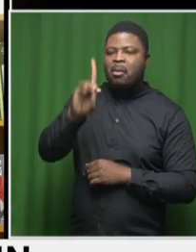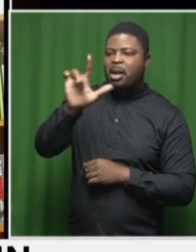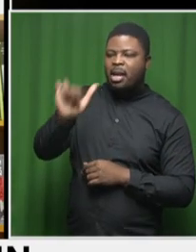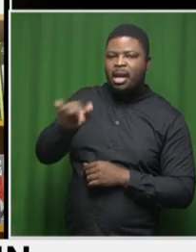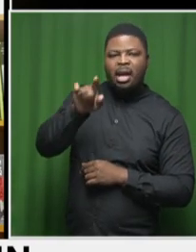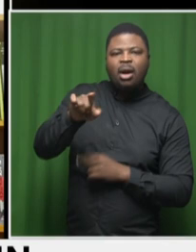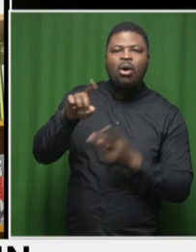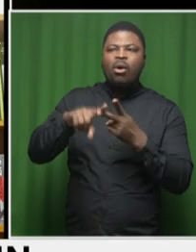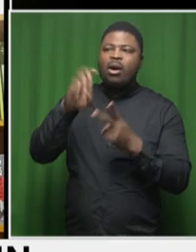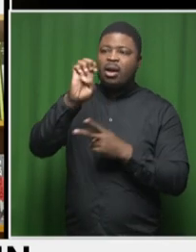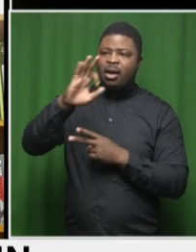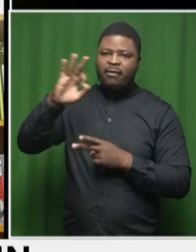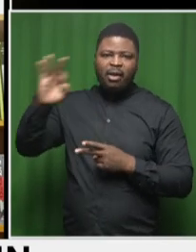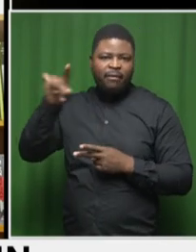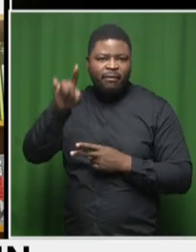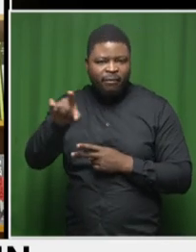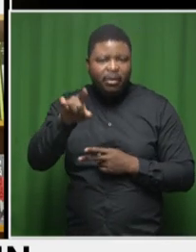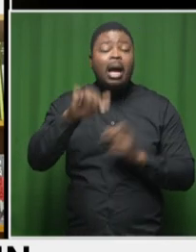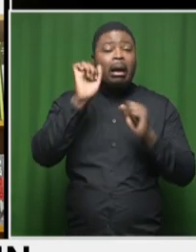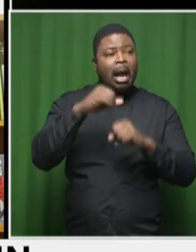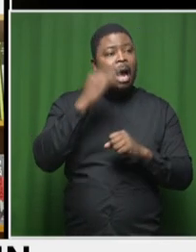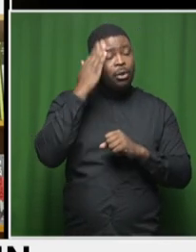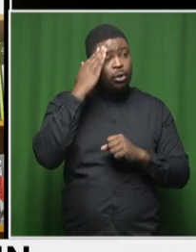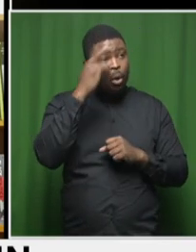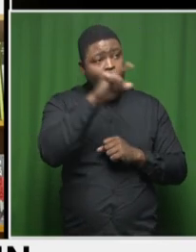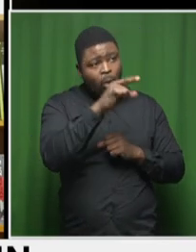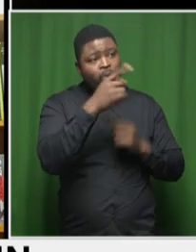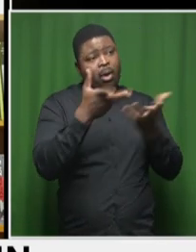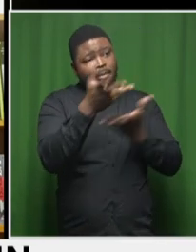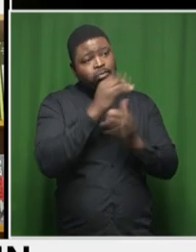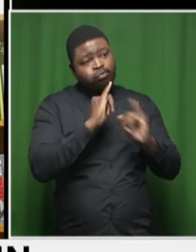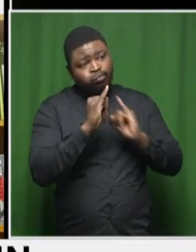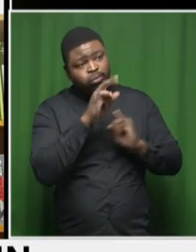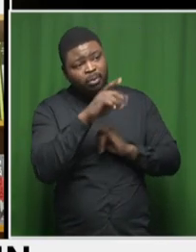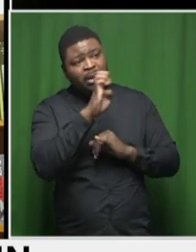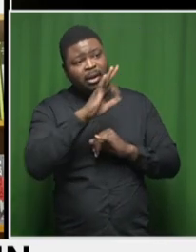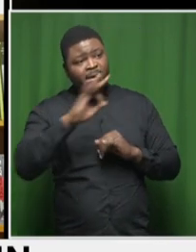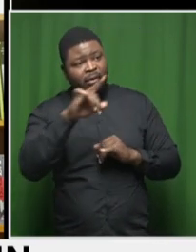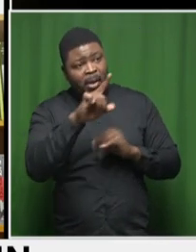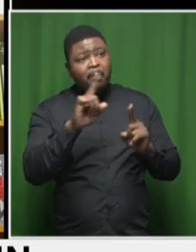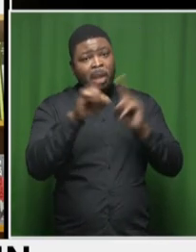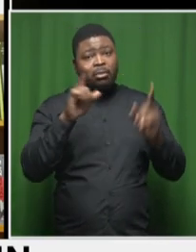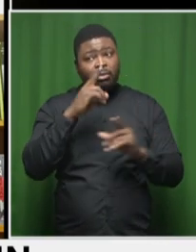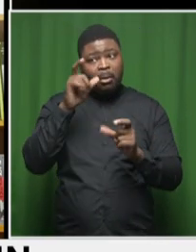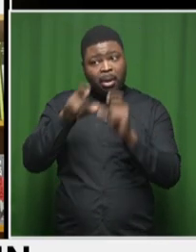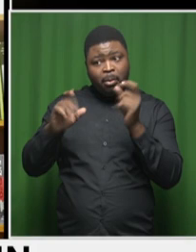EFF? I know you spoke to, to the EFF, but are voters seeing hope in that direction?